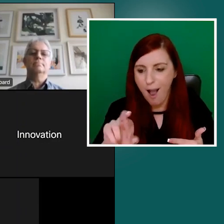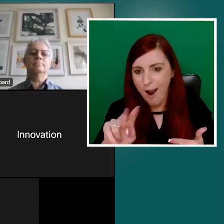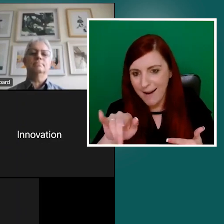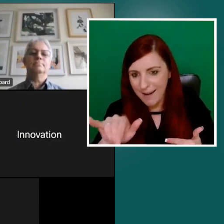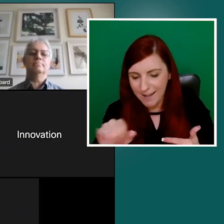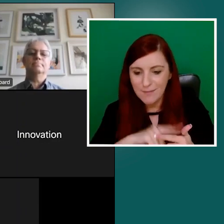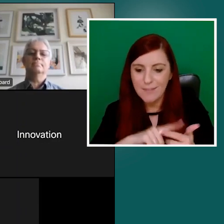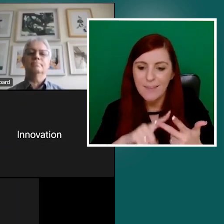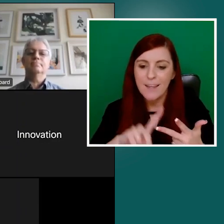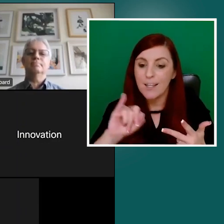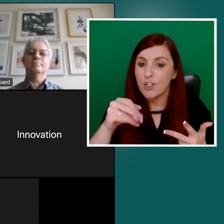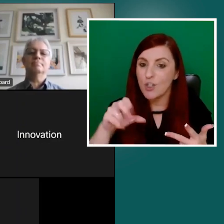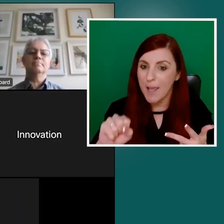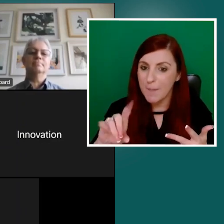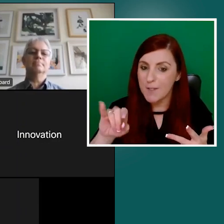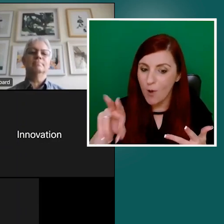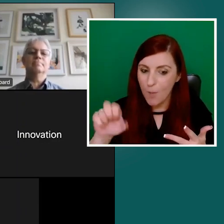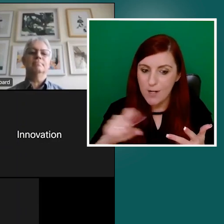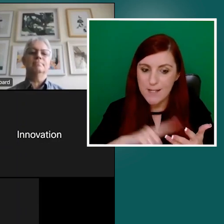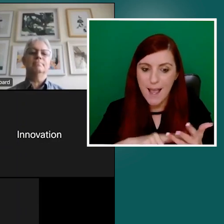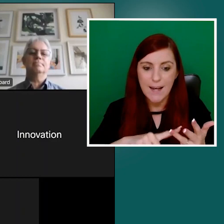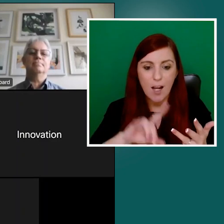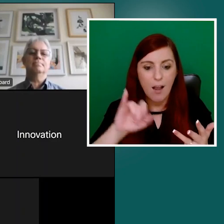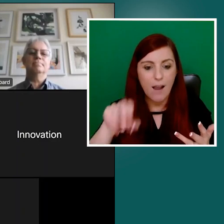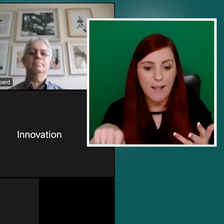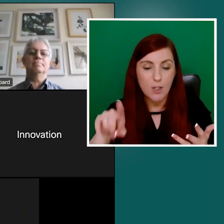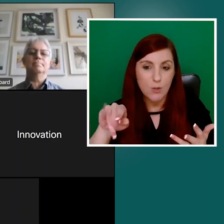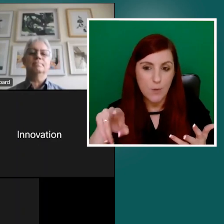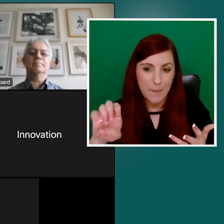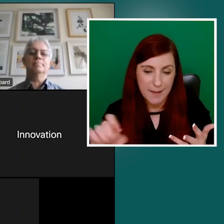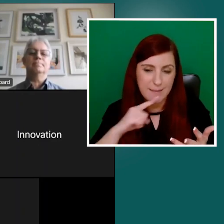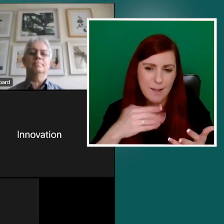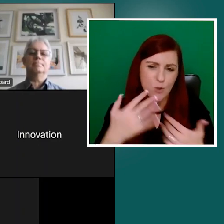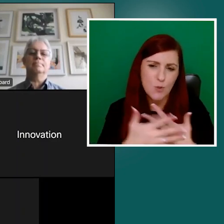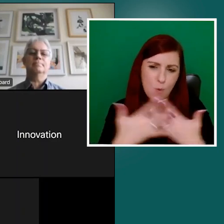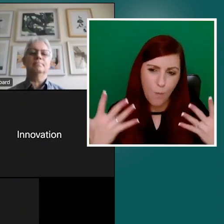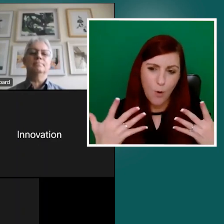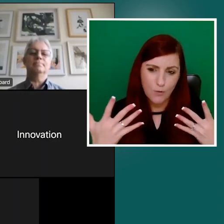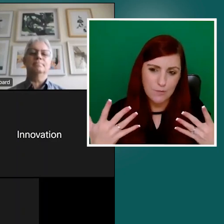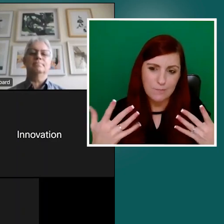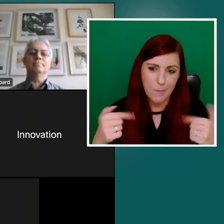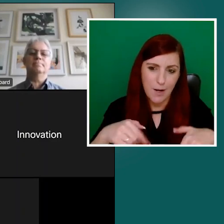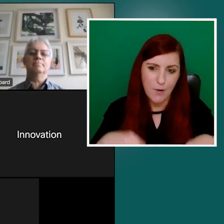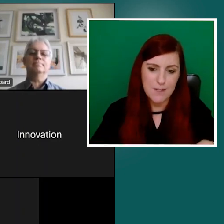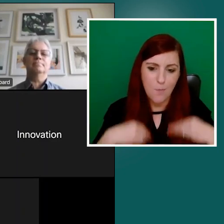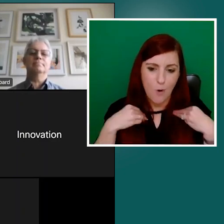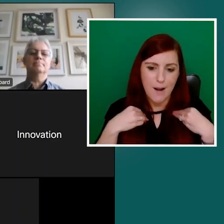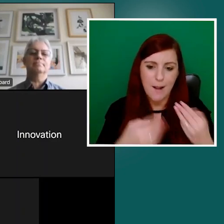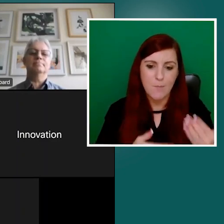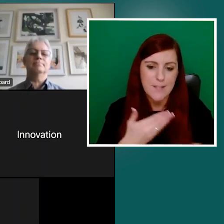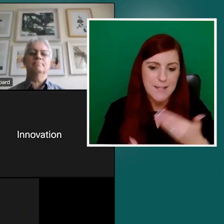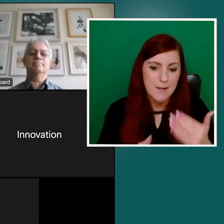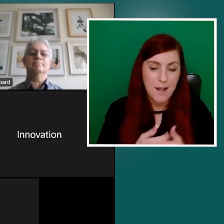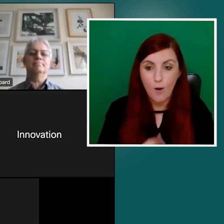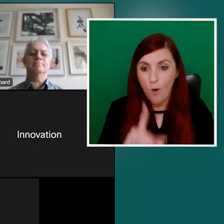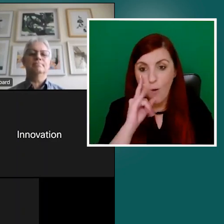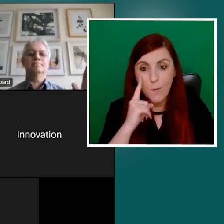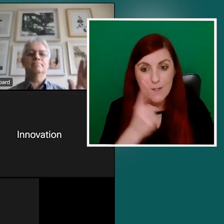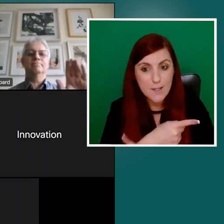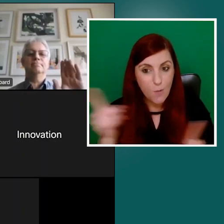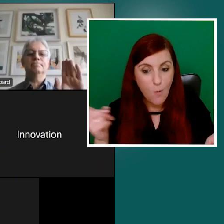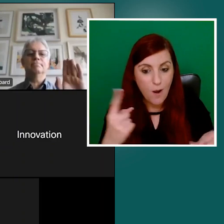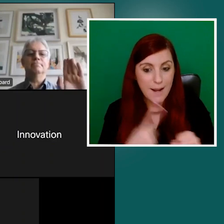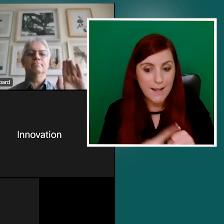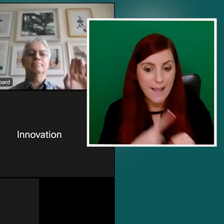for bringing all of this to life for us this morning. And hopefully we'll see you again at some future event of the network. Thank you all very much.